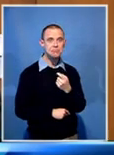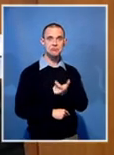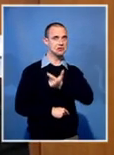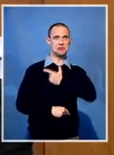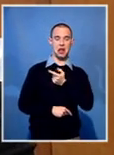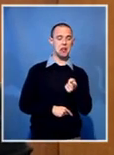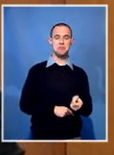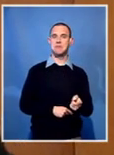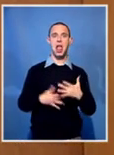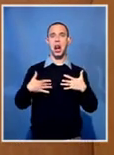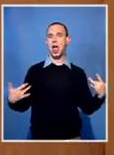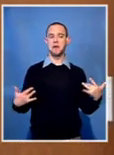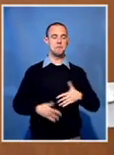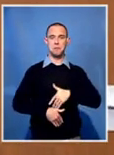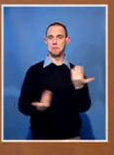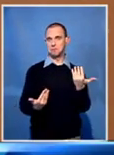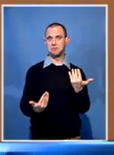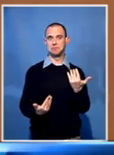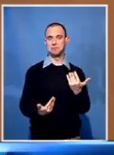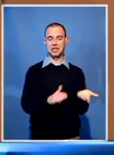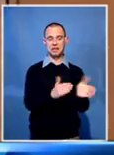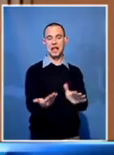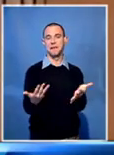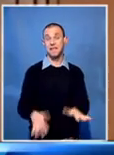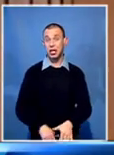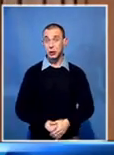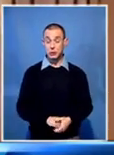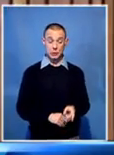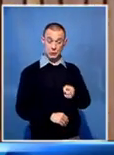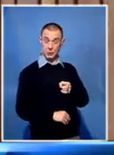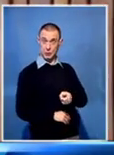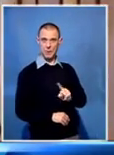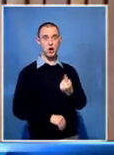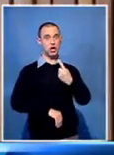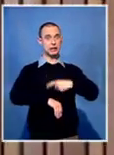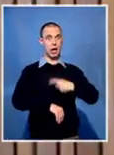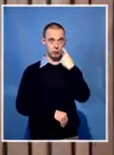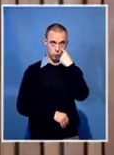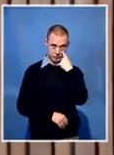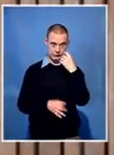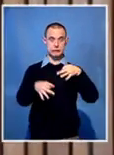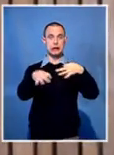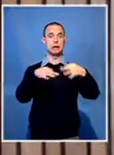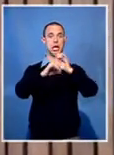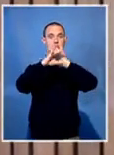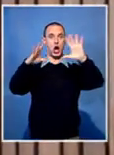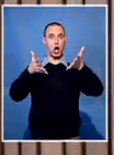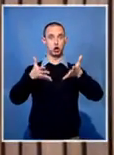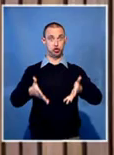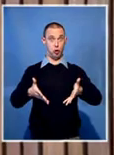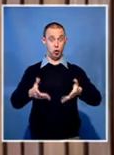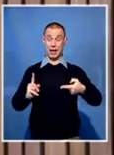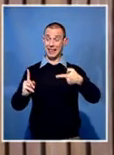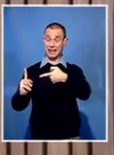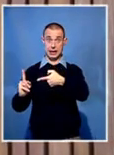It's the first details to emerge about the state that Miromasiya was in when he was brought to police cells.